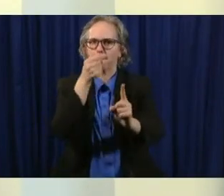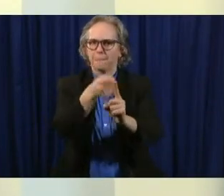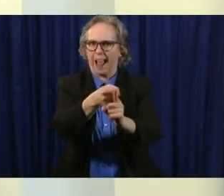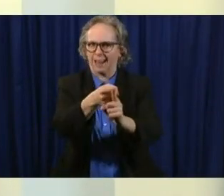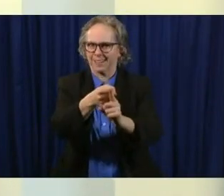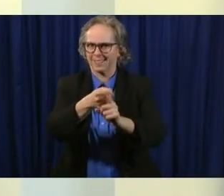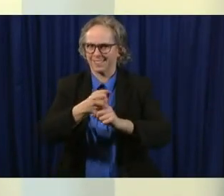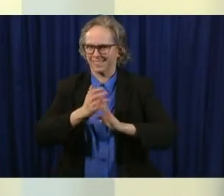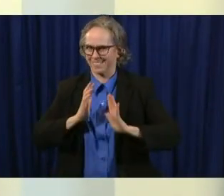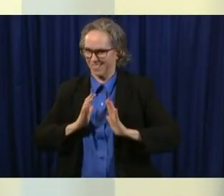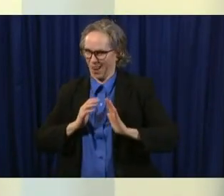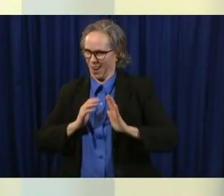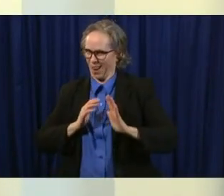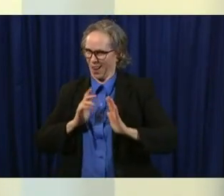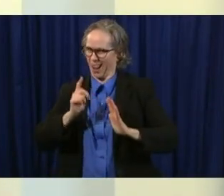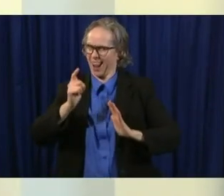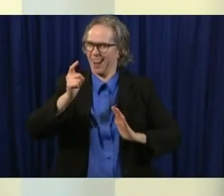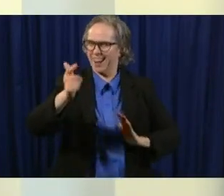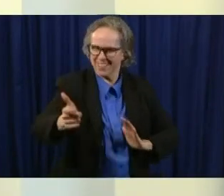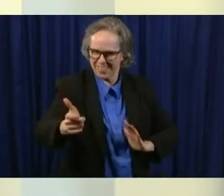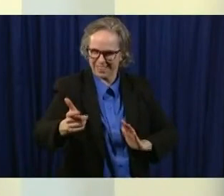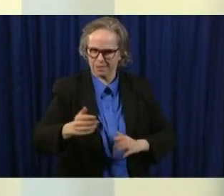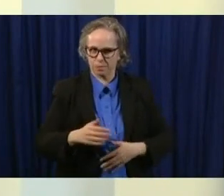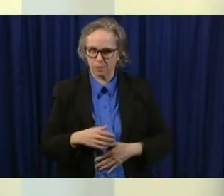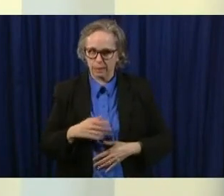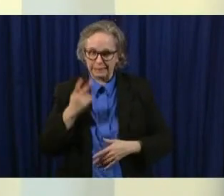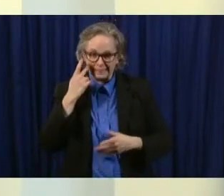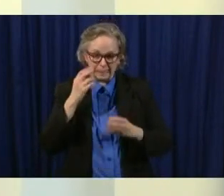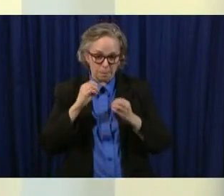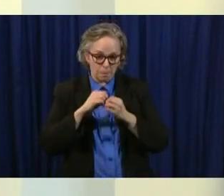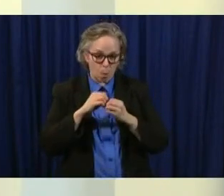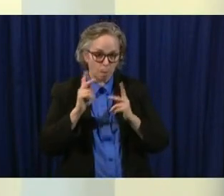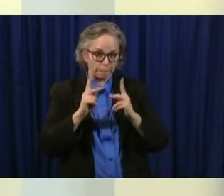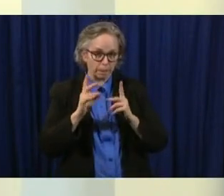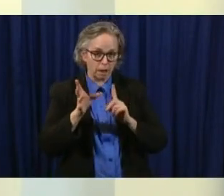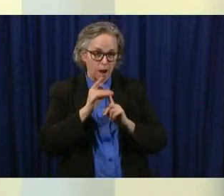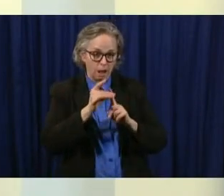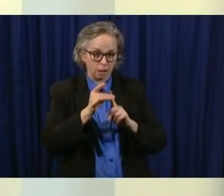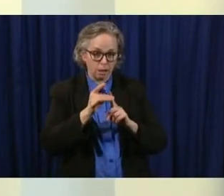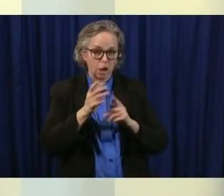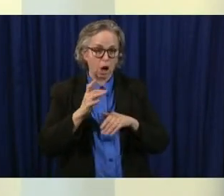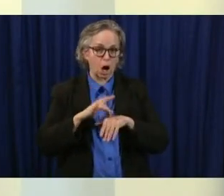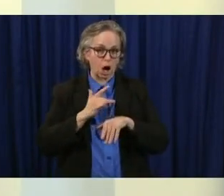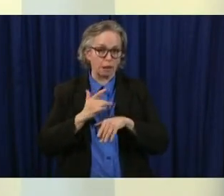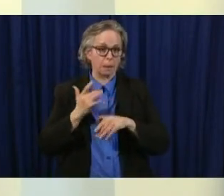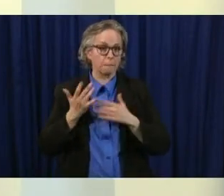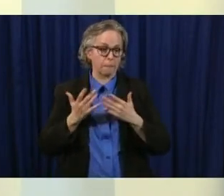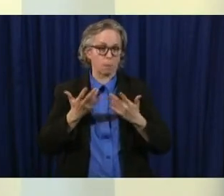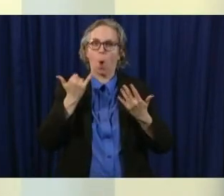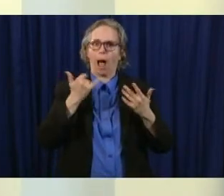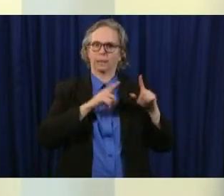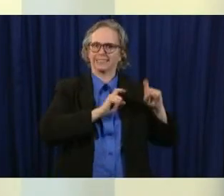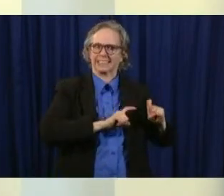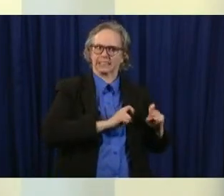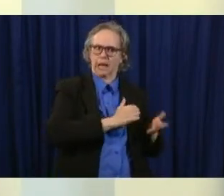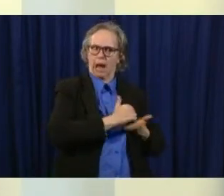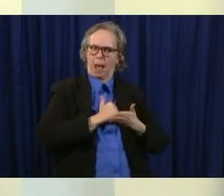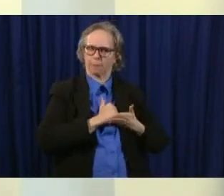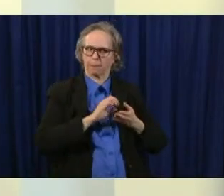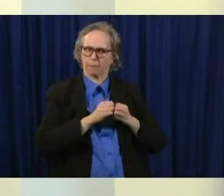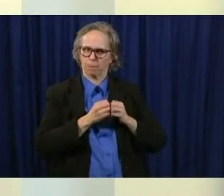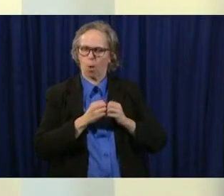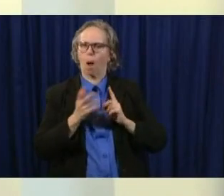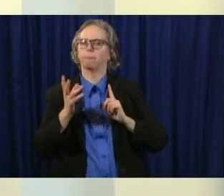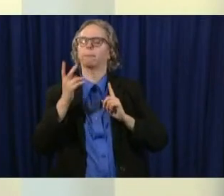early on um if they're diagnosed um with testing and then you would see hospitalizations